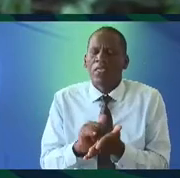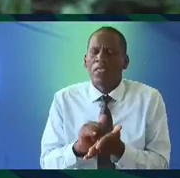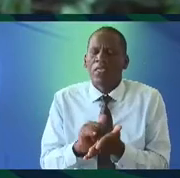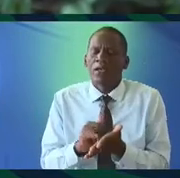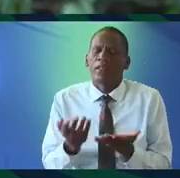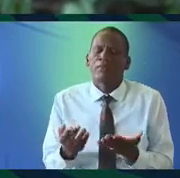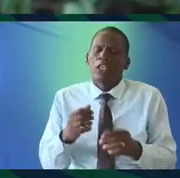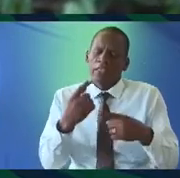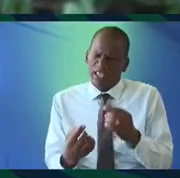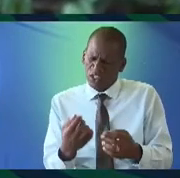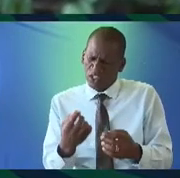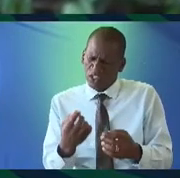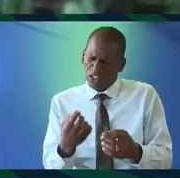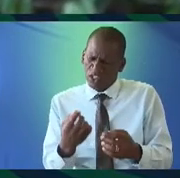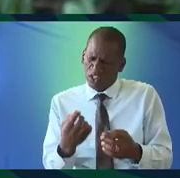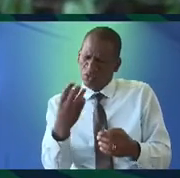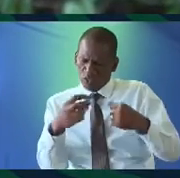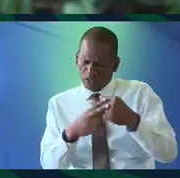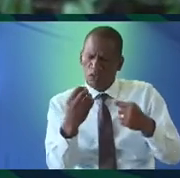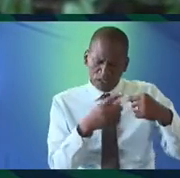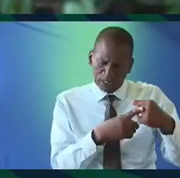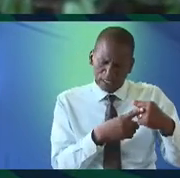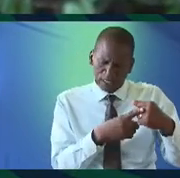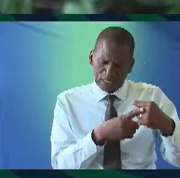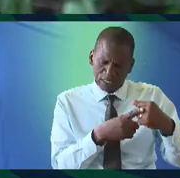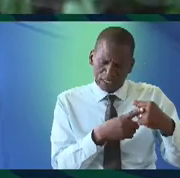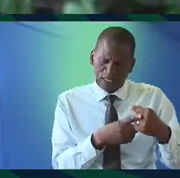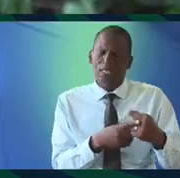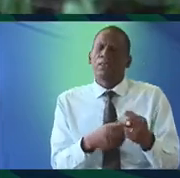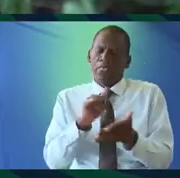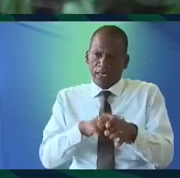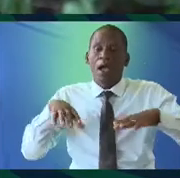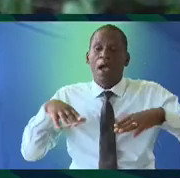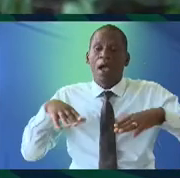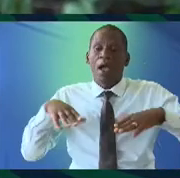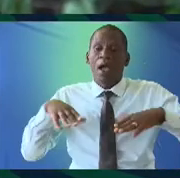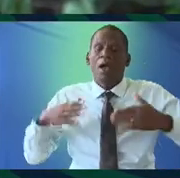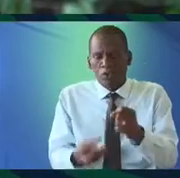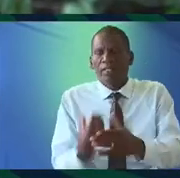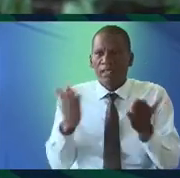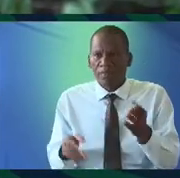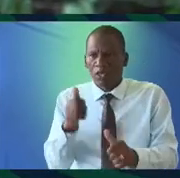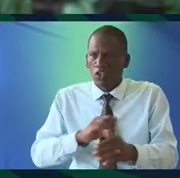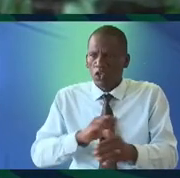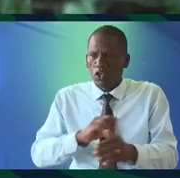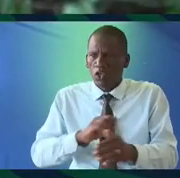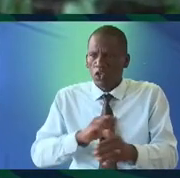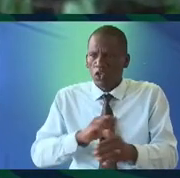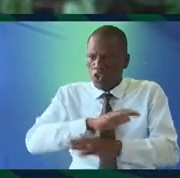so then you know in in 2000 I think that was back in 2007 2006 at that time how do you create something that